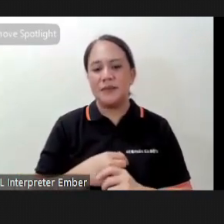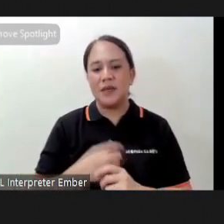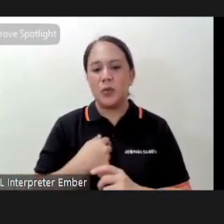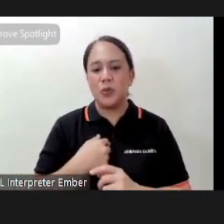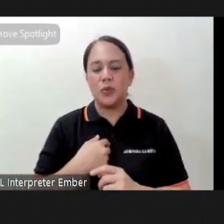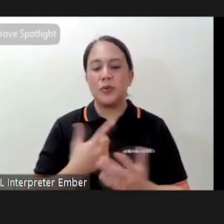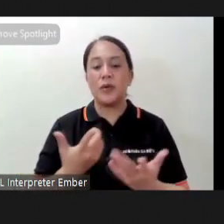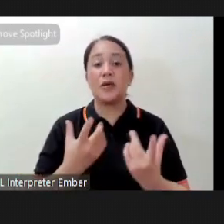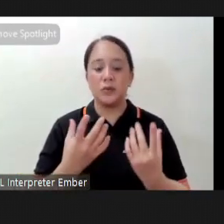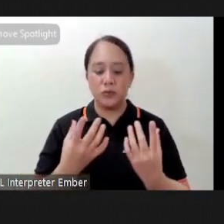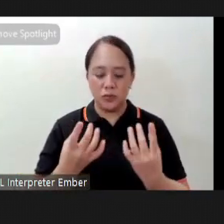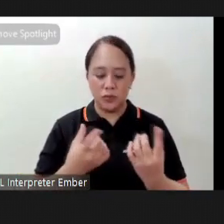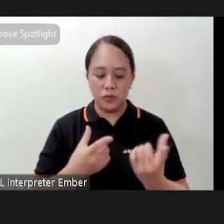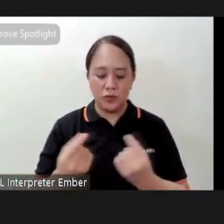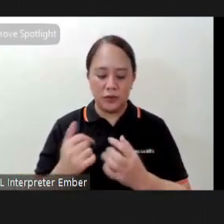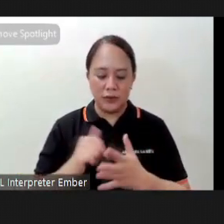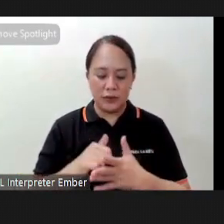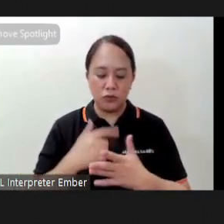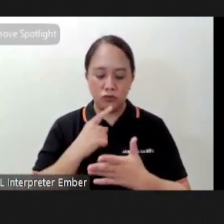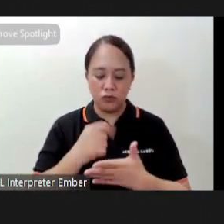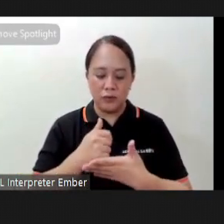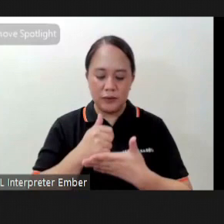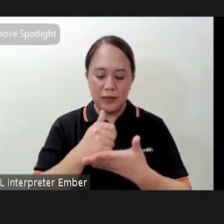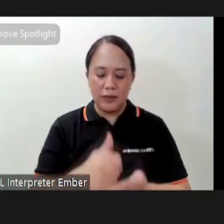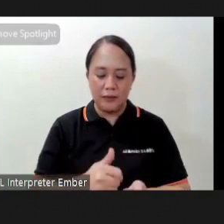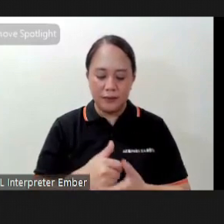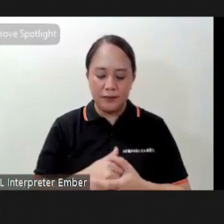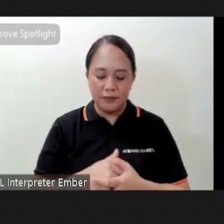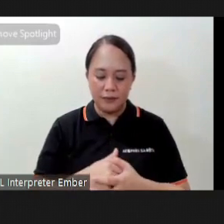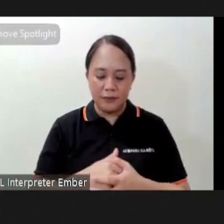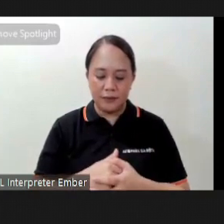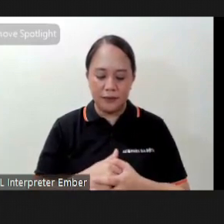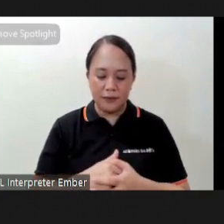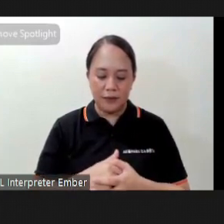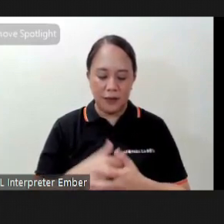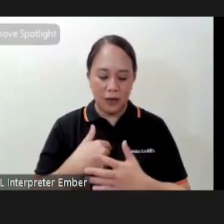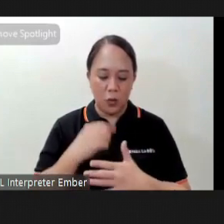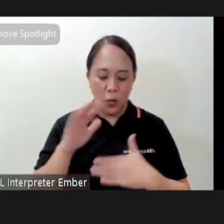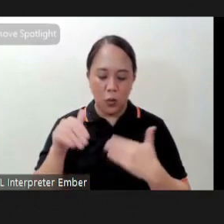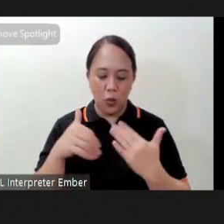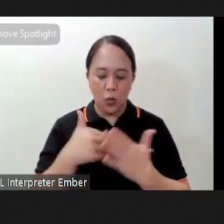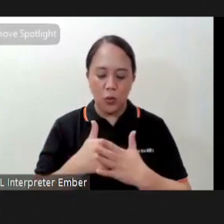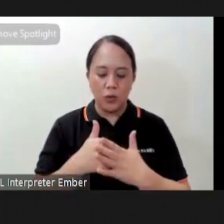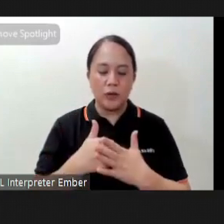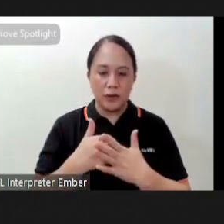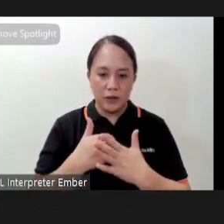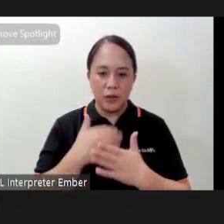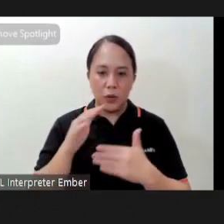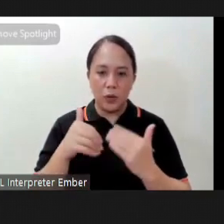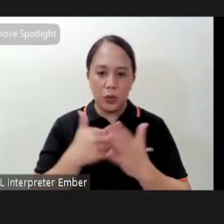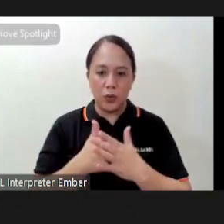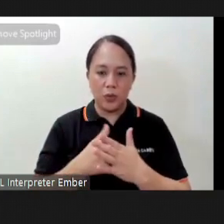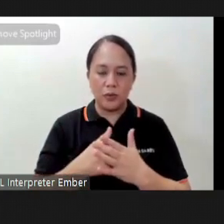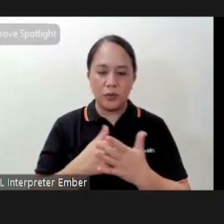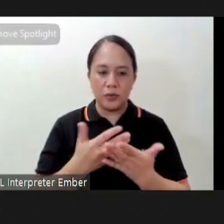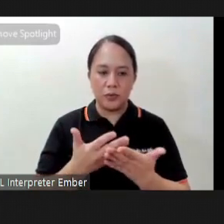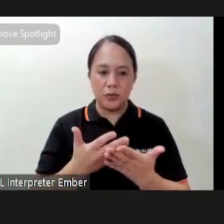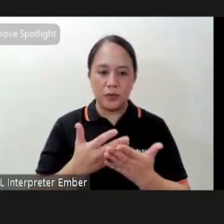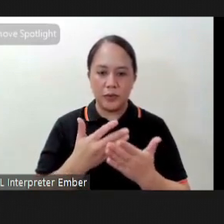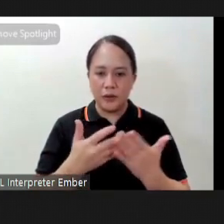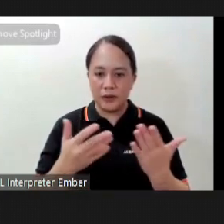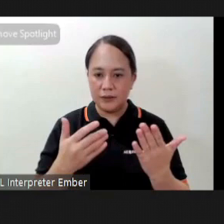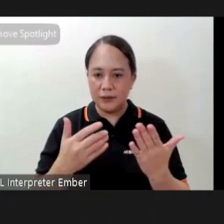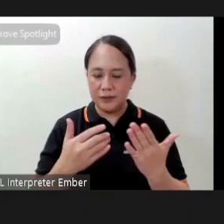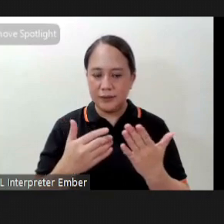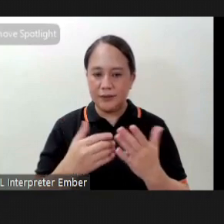do that and it's very helpful the next day I find that everything is okay especially if things were not going okay to begin